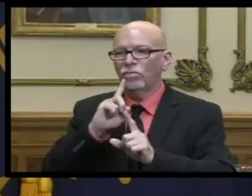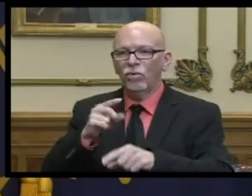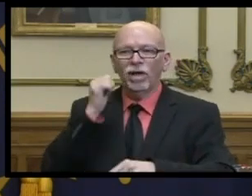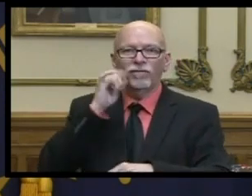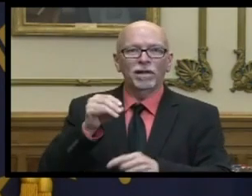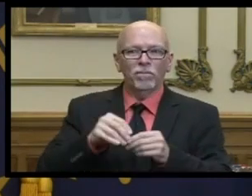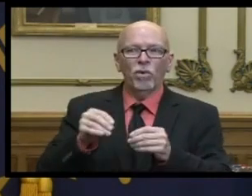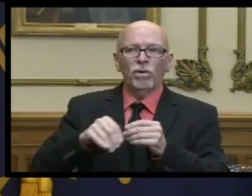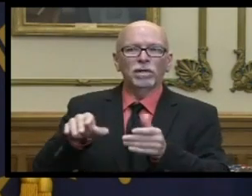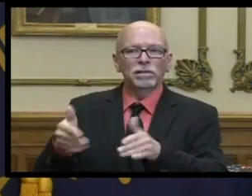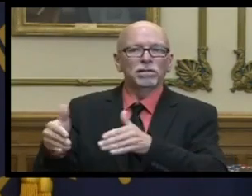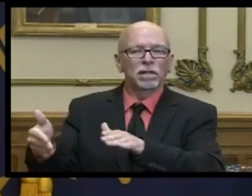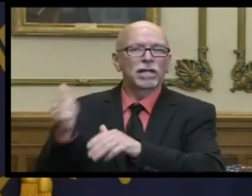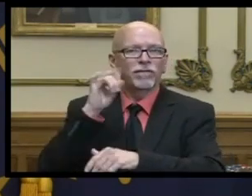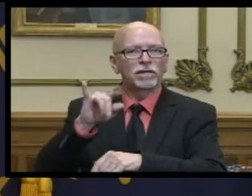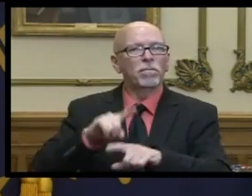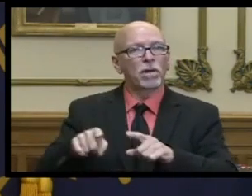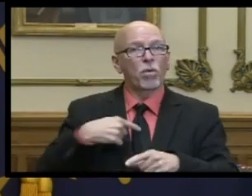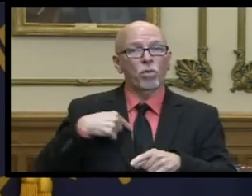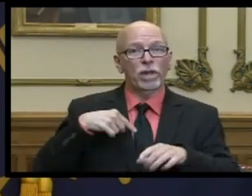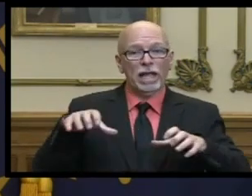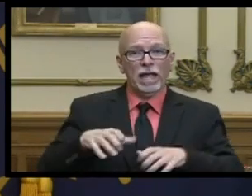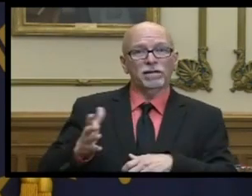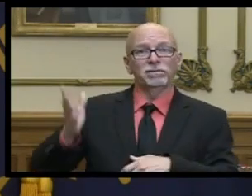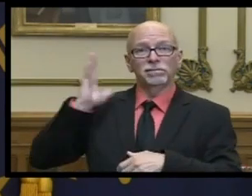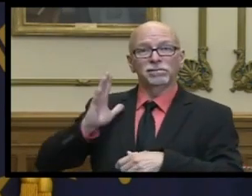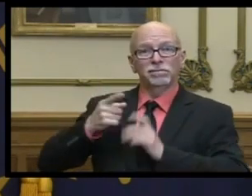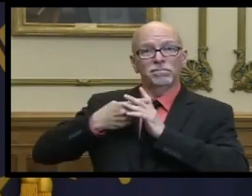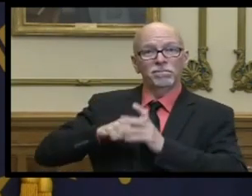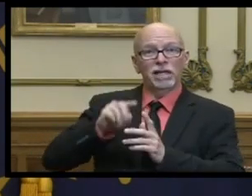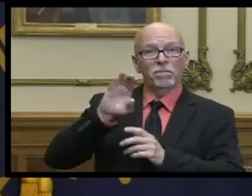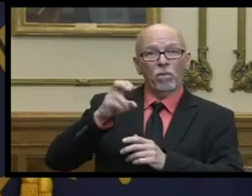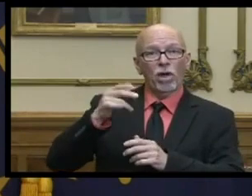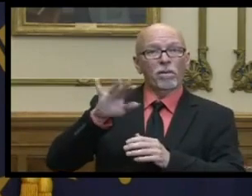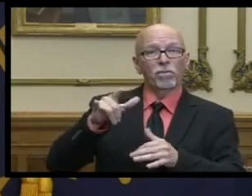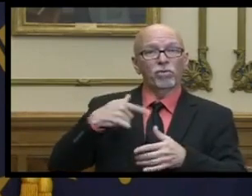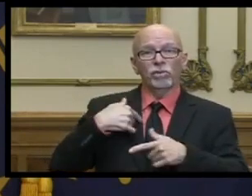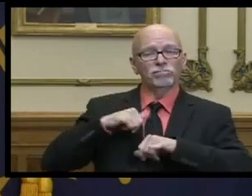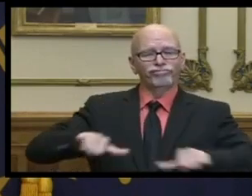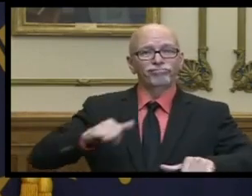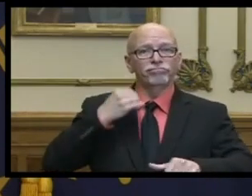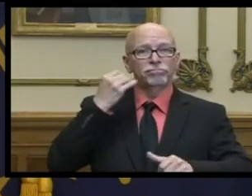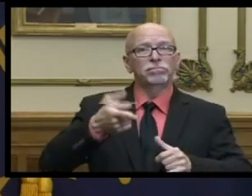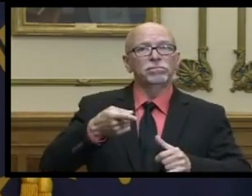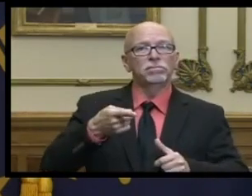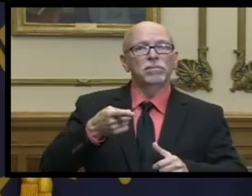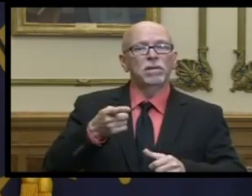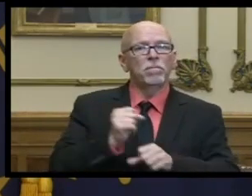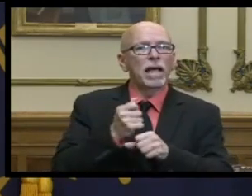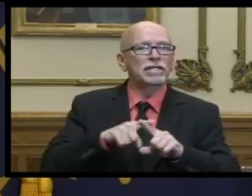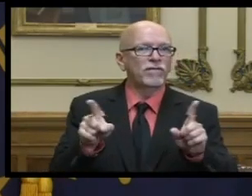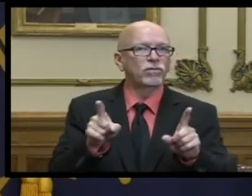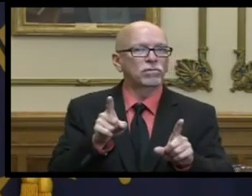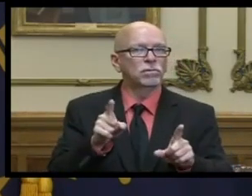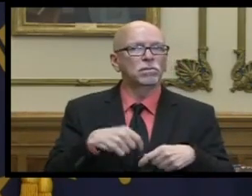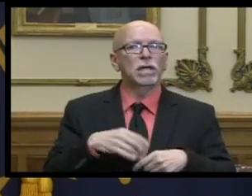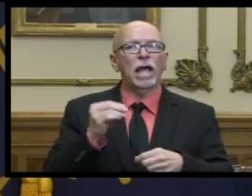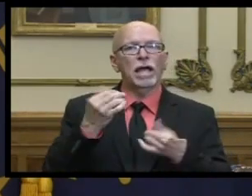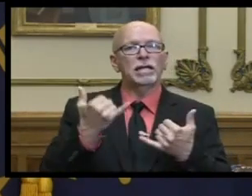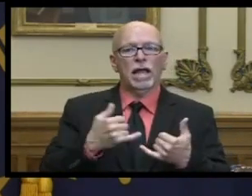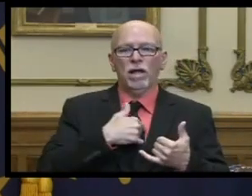day but those actions that we took early on have made a difference and have put us in a position i think